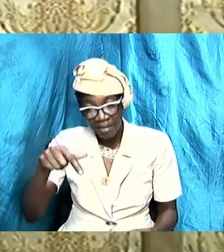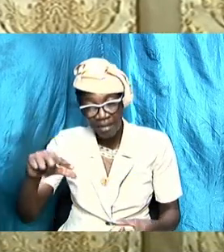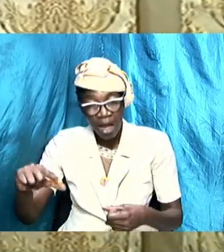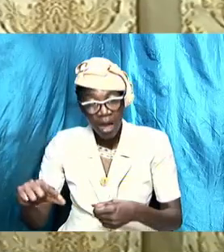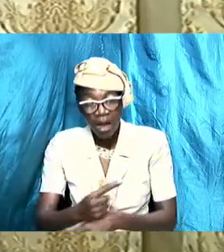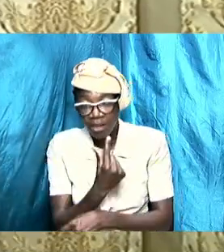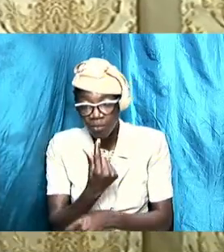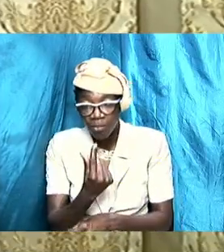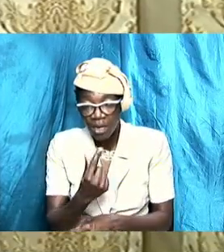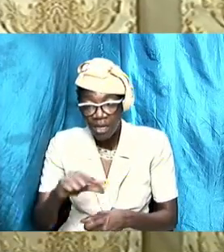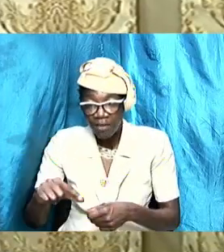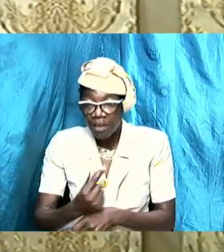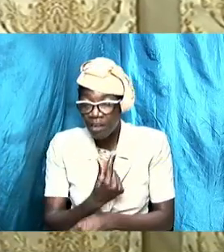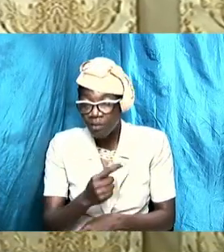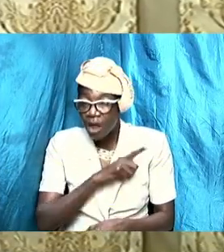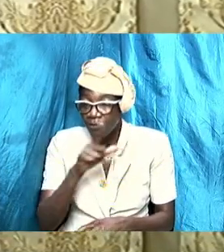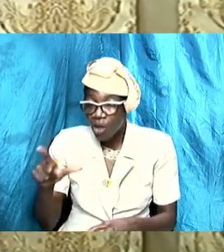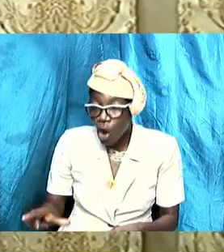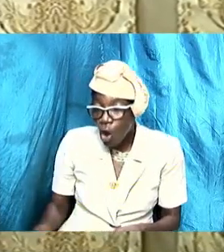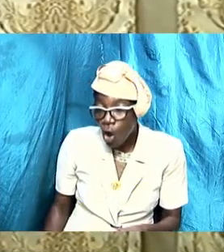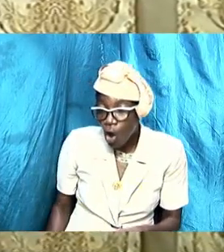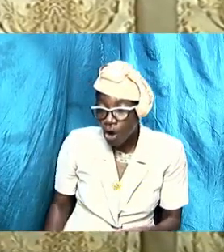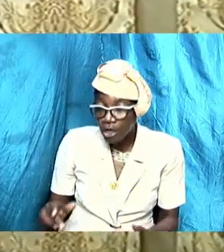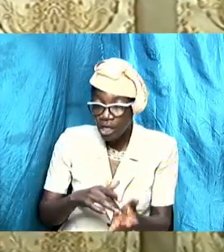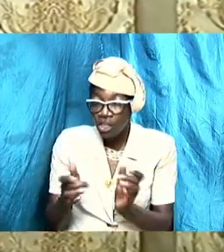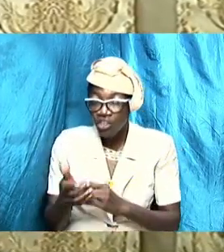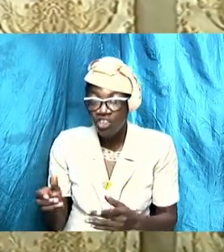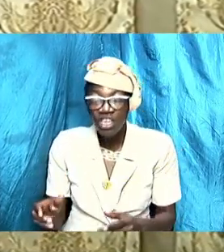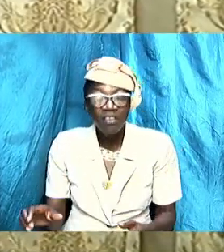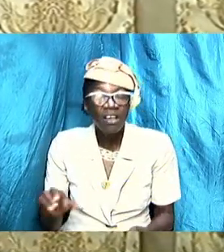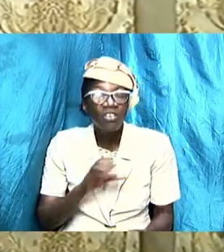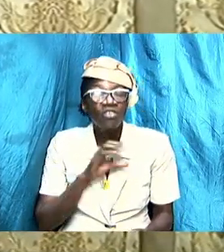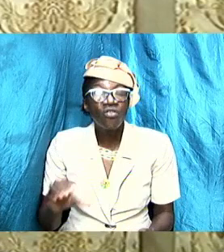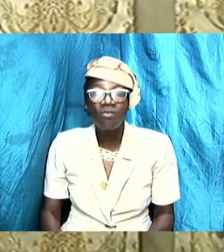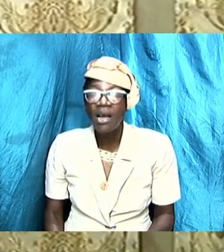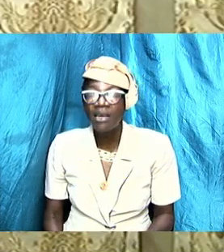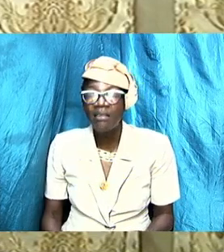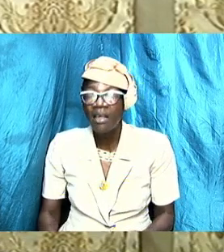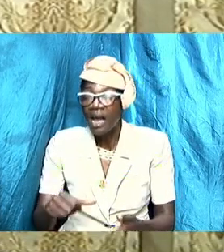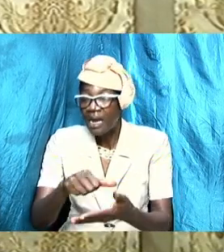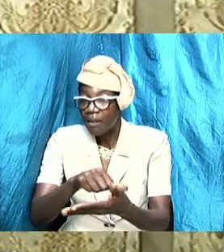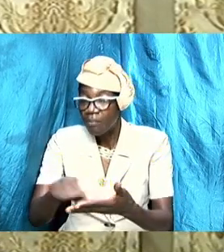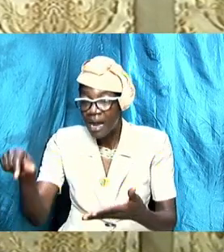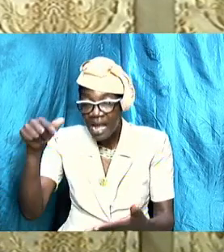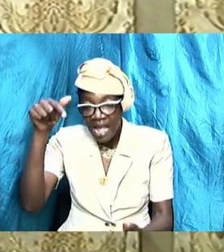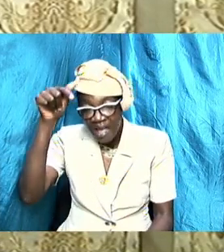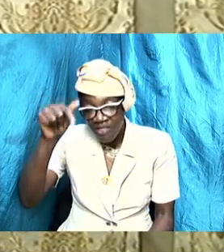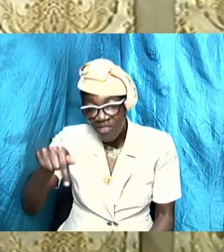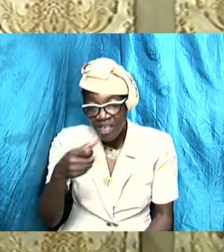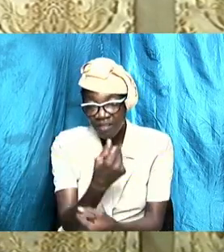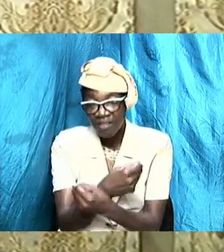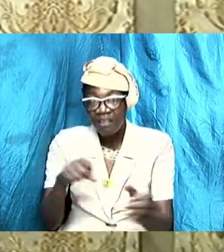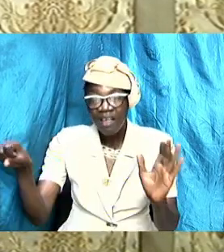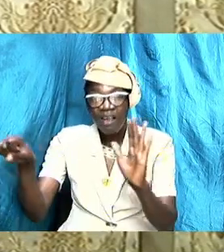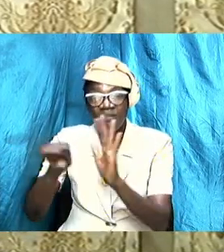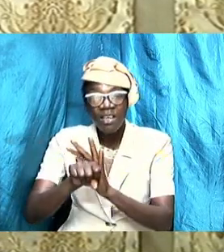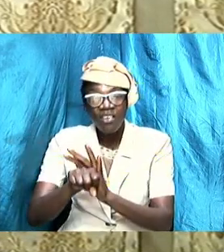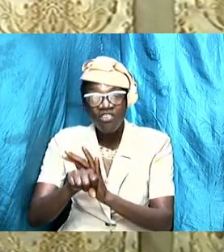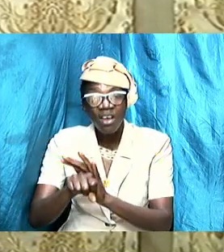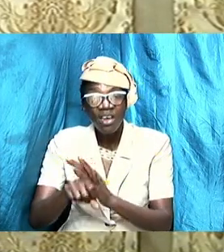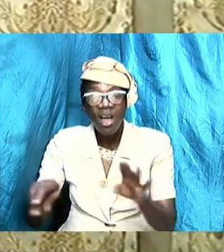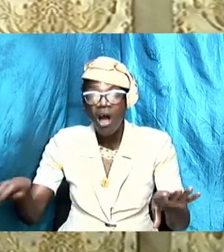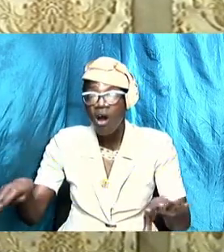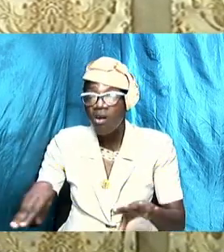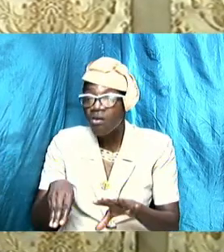Christ and he purchased this salvation God Almighty according to Acts 20 and verse 28